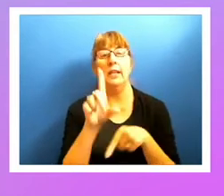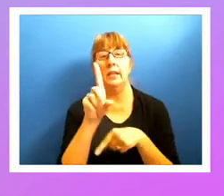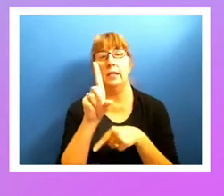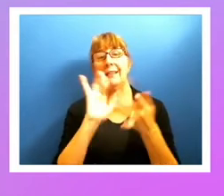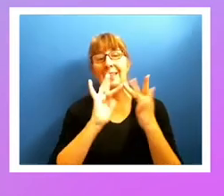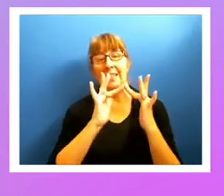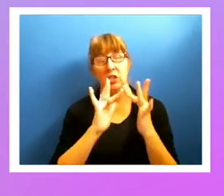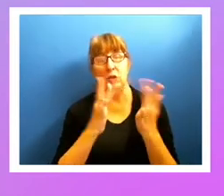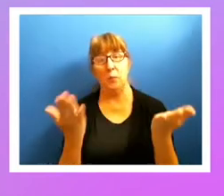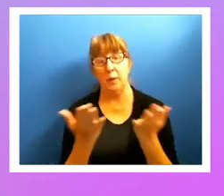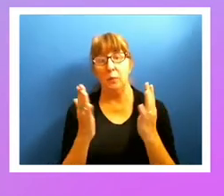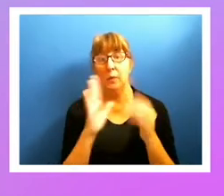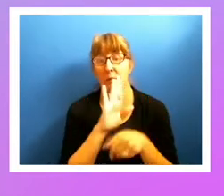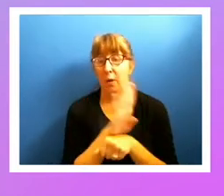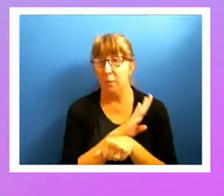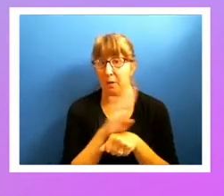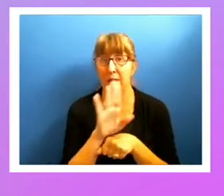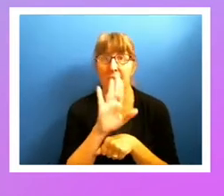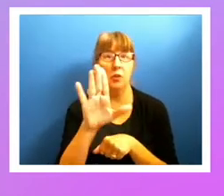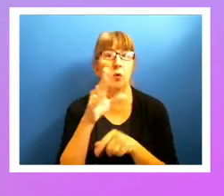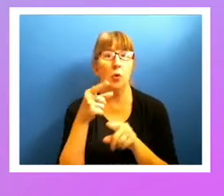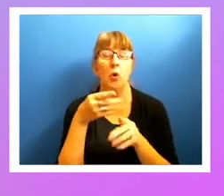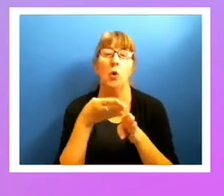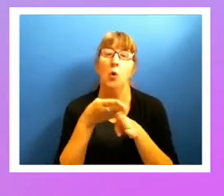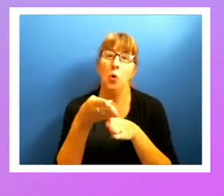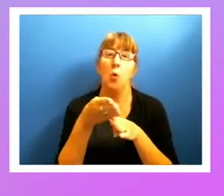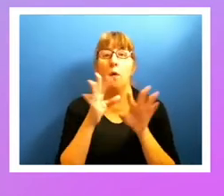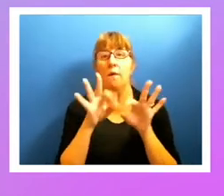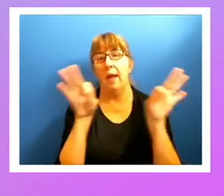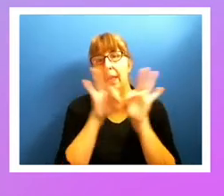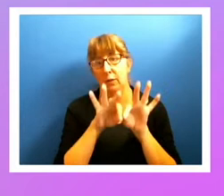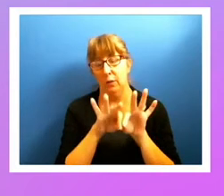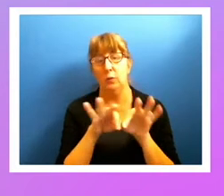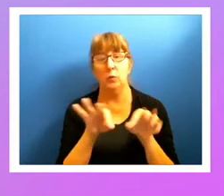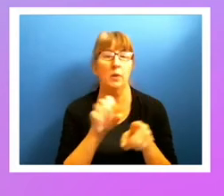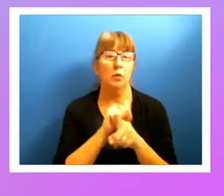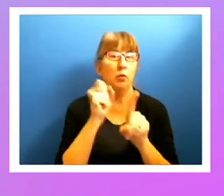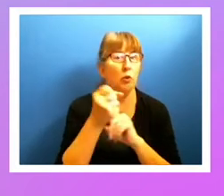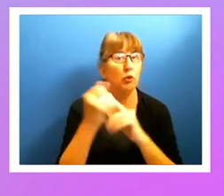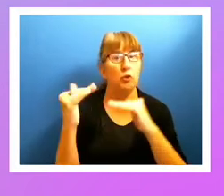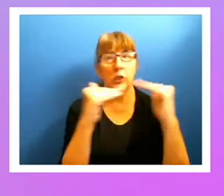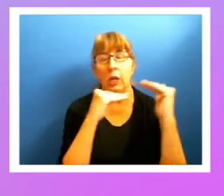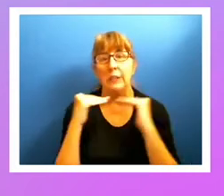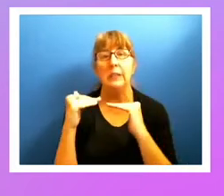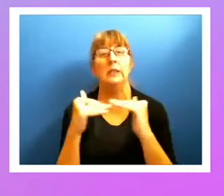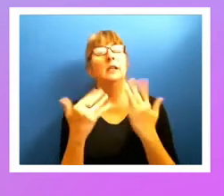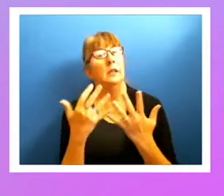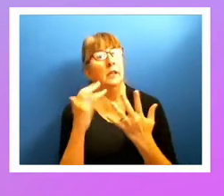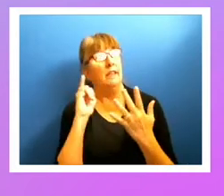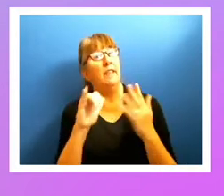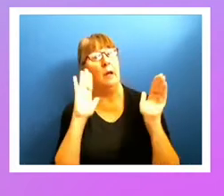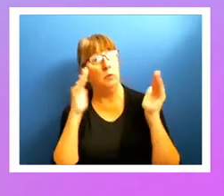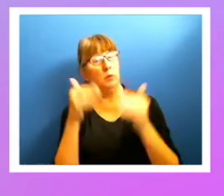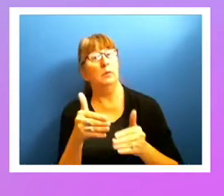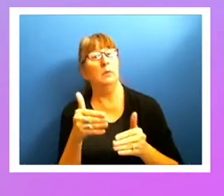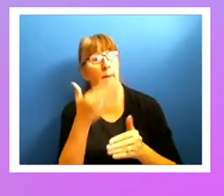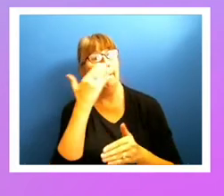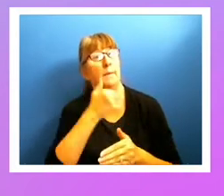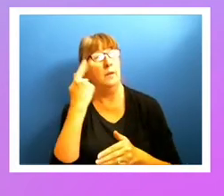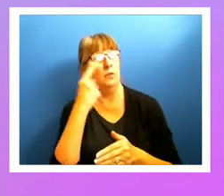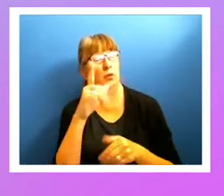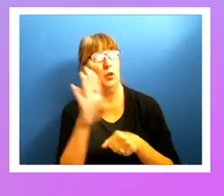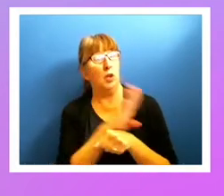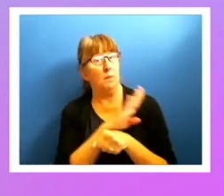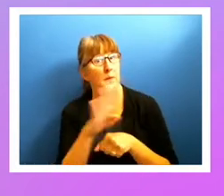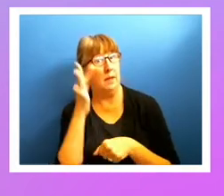and thinking about things like social justice, again, more valuable to your company in the long run if you can get people to